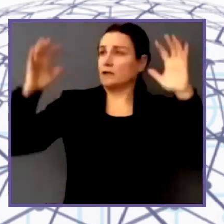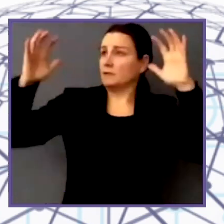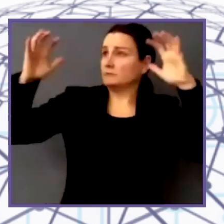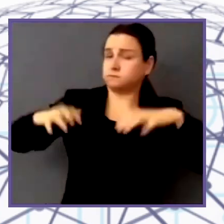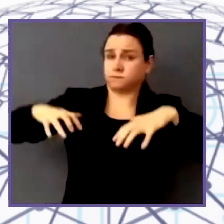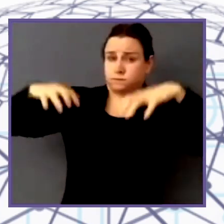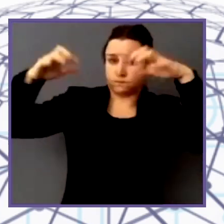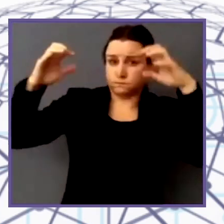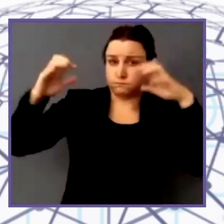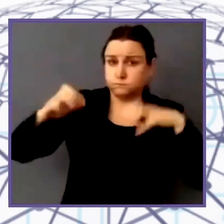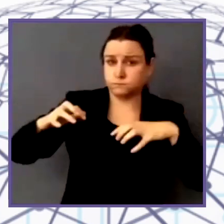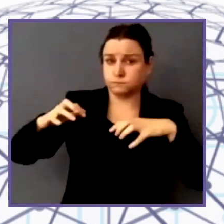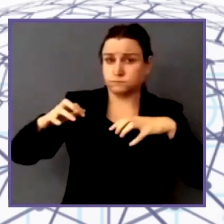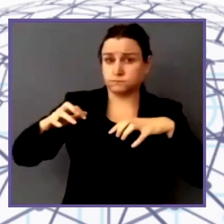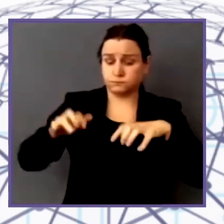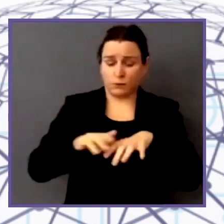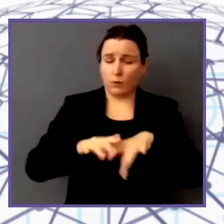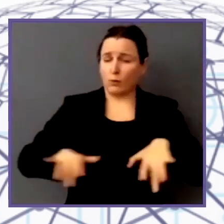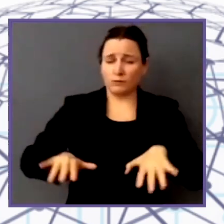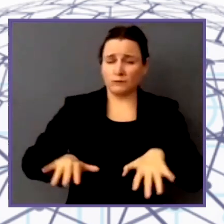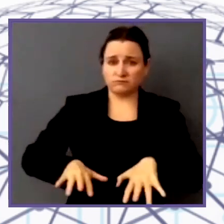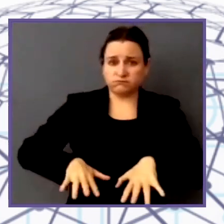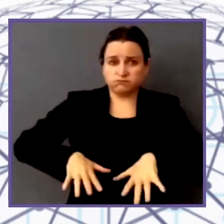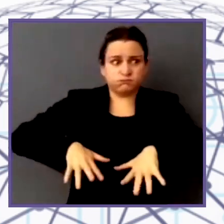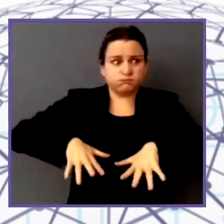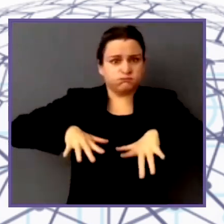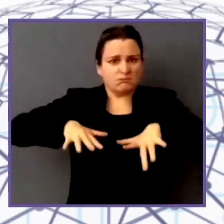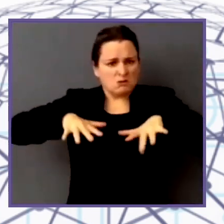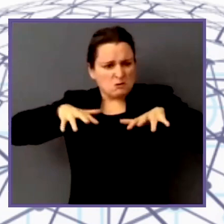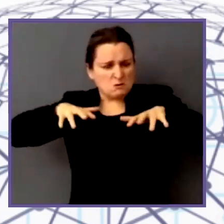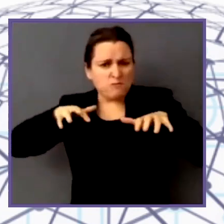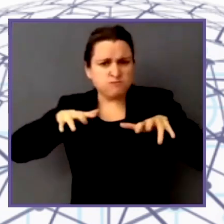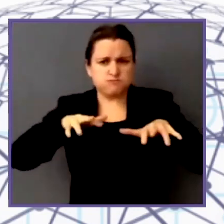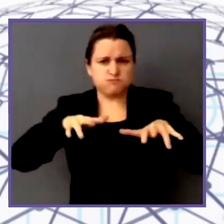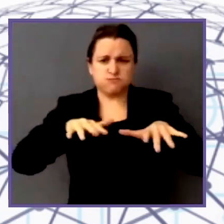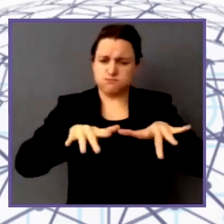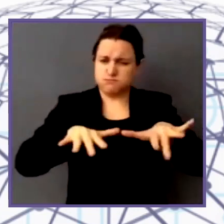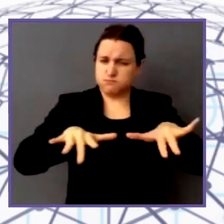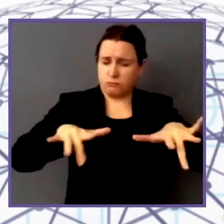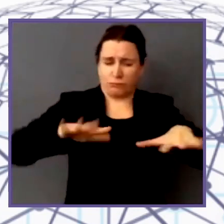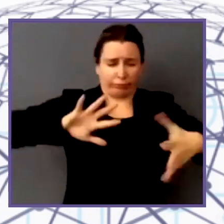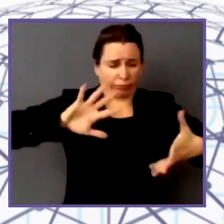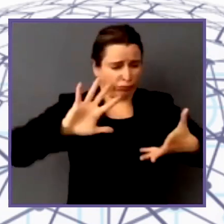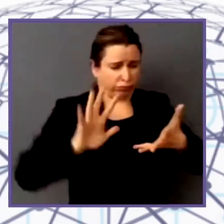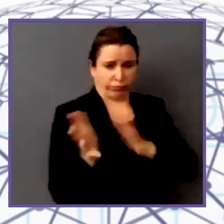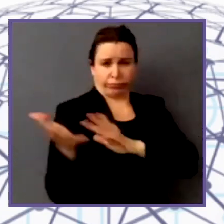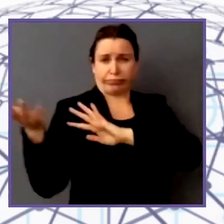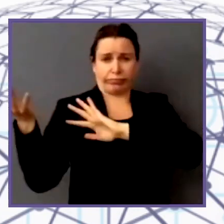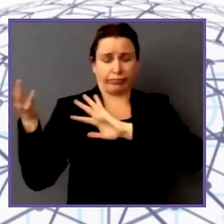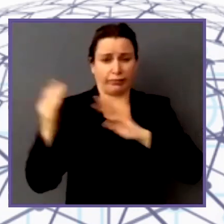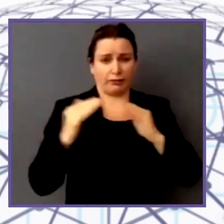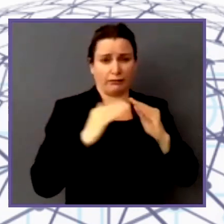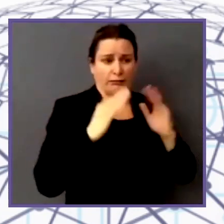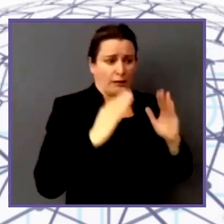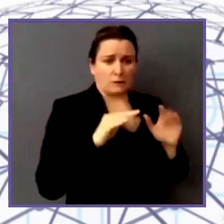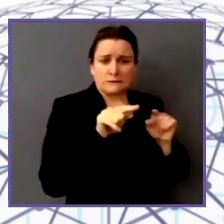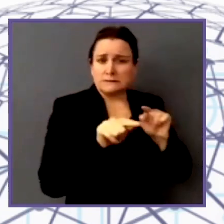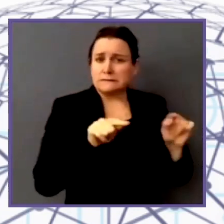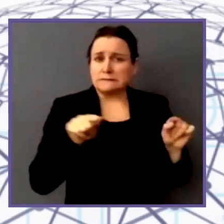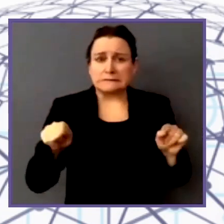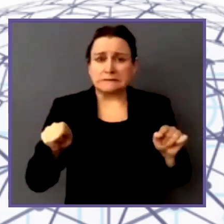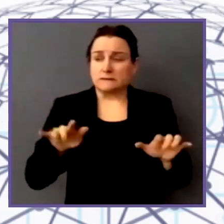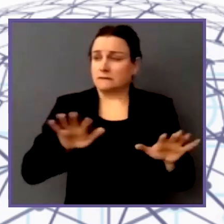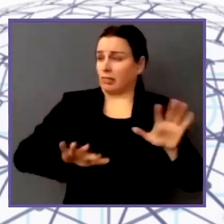because of that, already inaccessible public spaces became even more